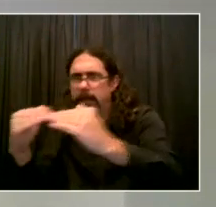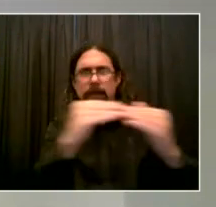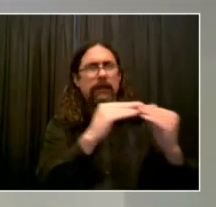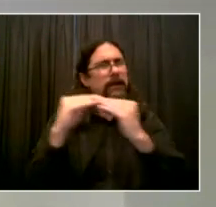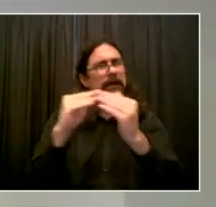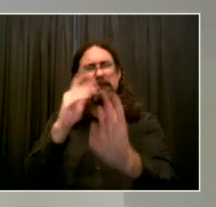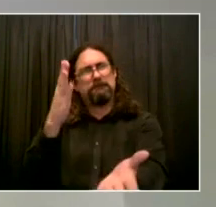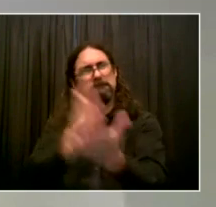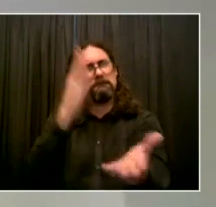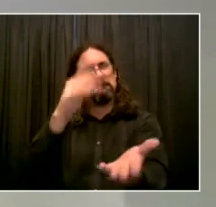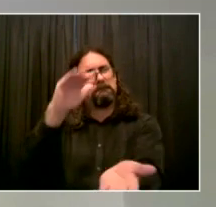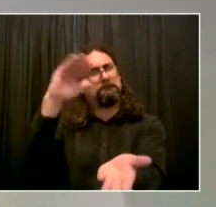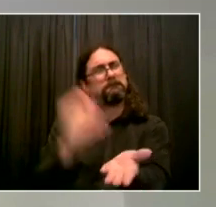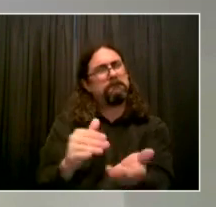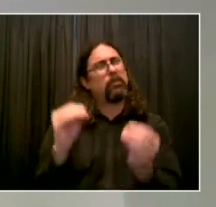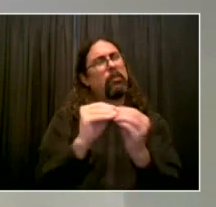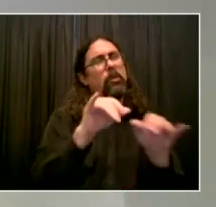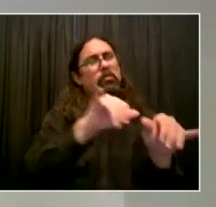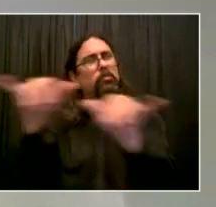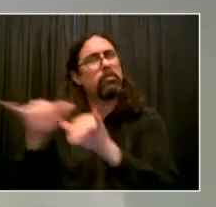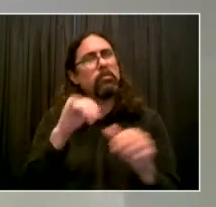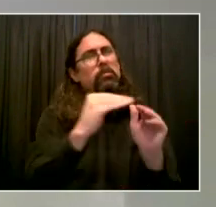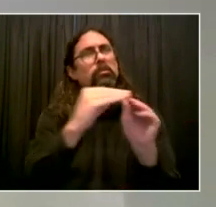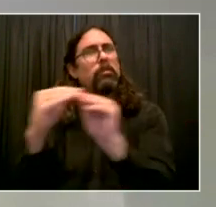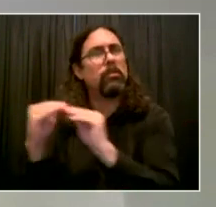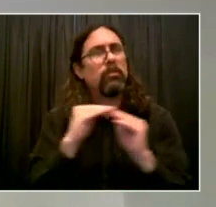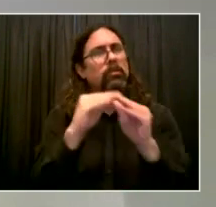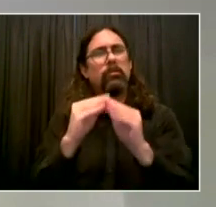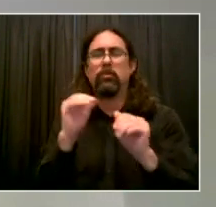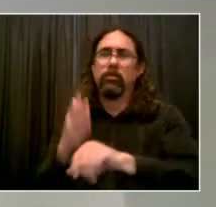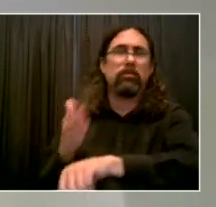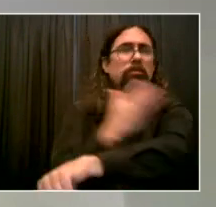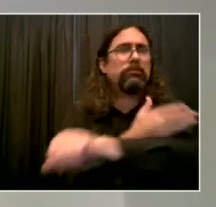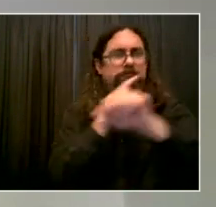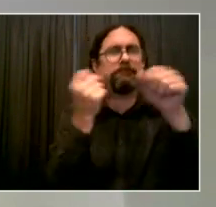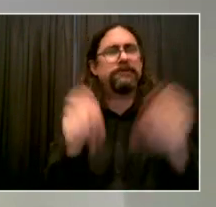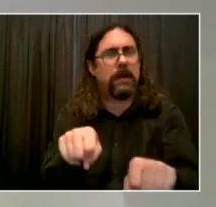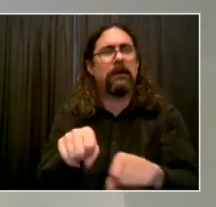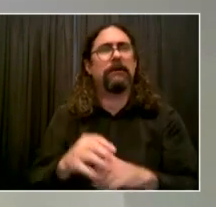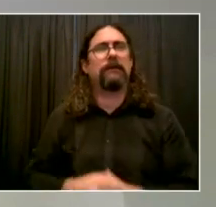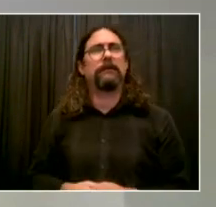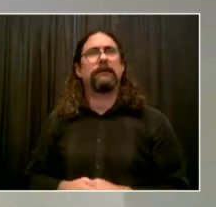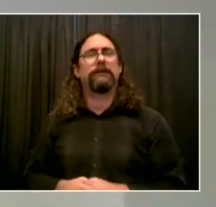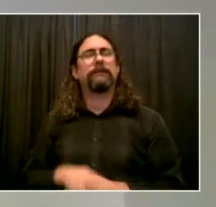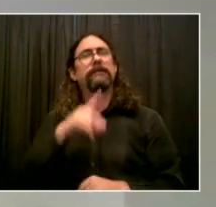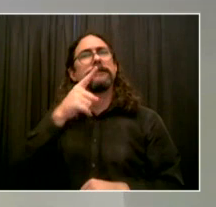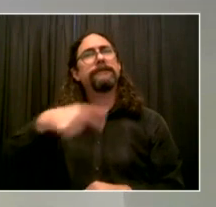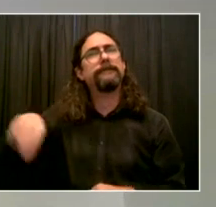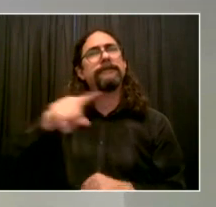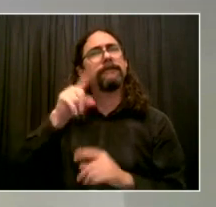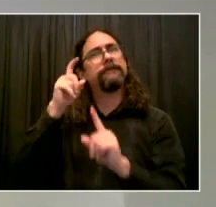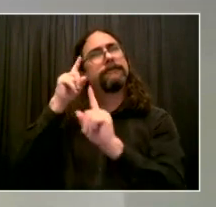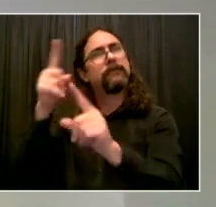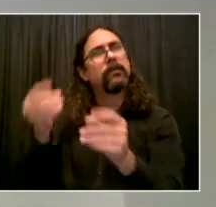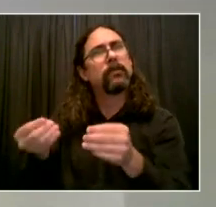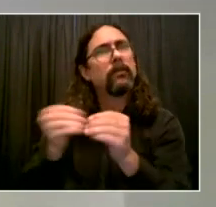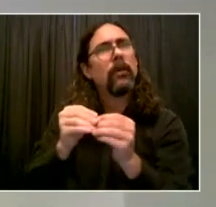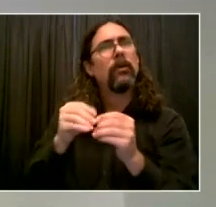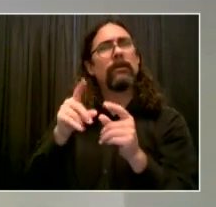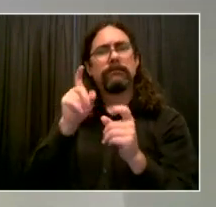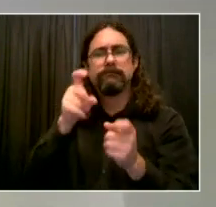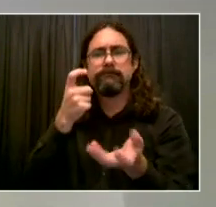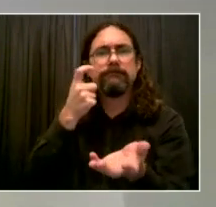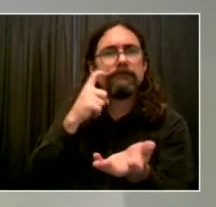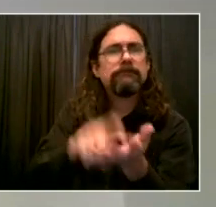protect New Yorkers, enhanced epidemiologic surveillance to identify patterns of virus spread, mechanisms